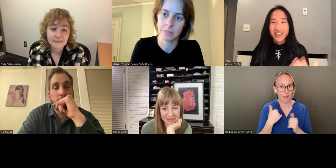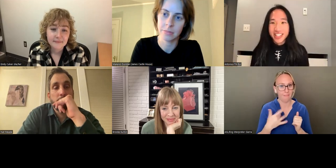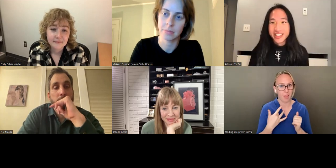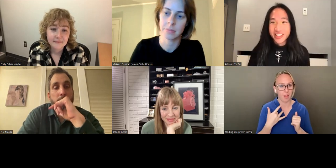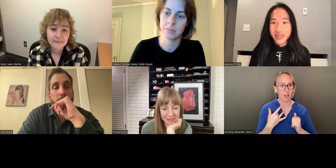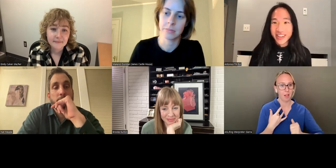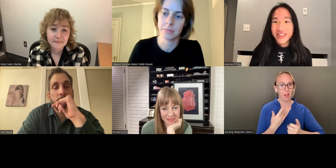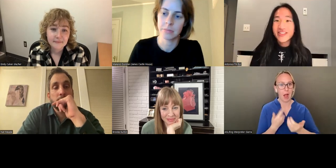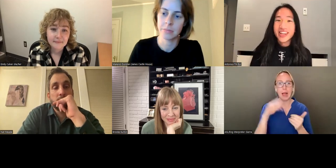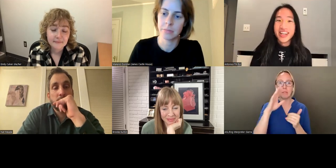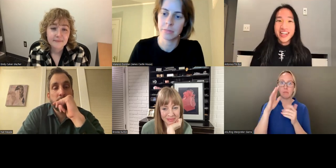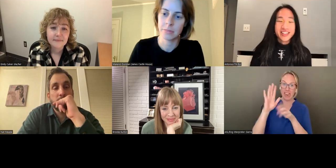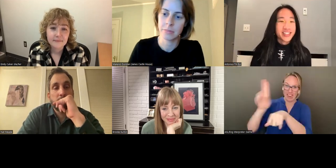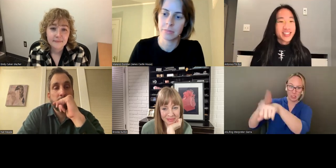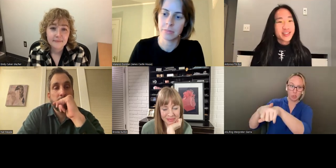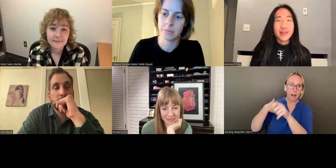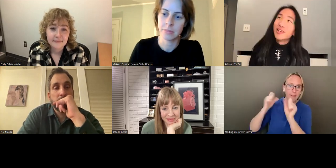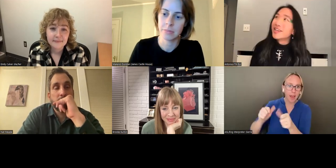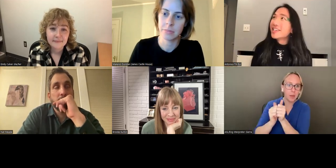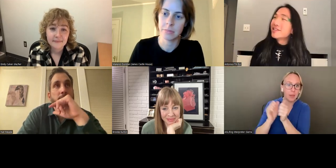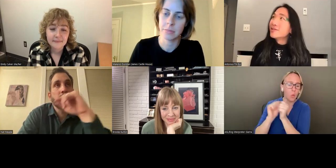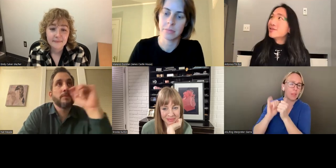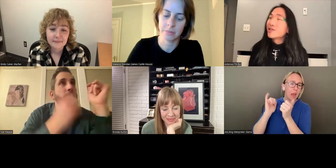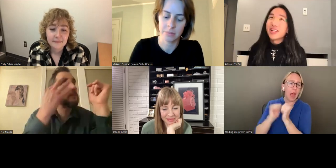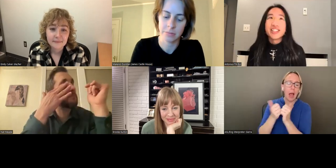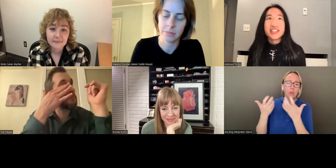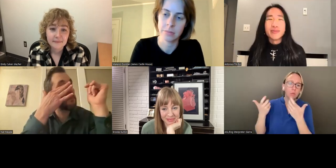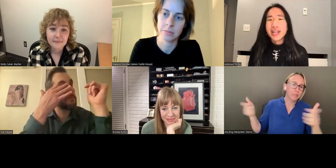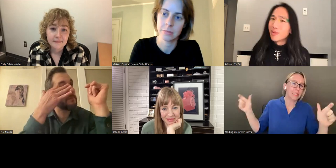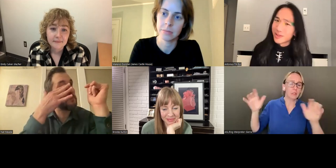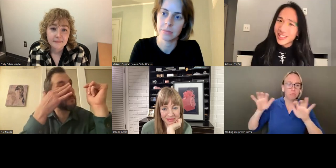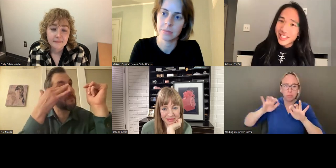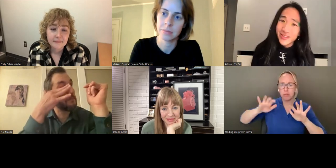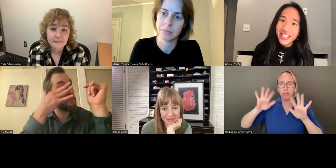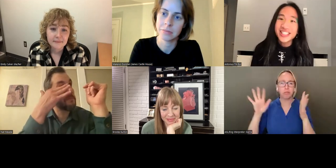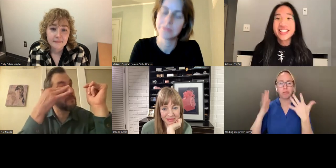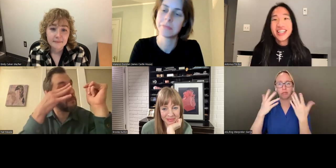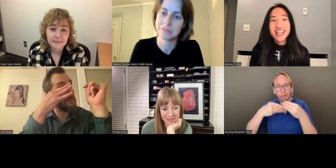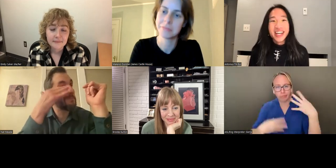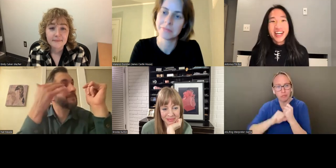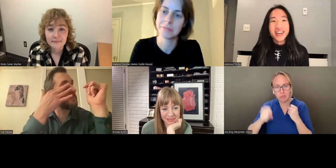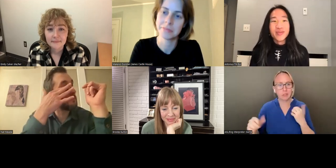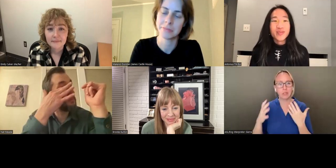of nature to begin with. So just learning to treasure writing postcards to friends,